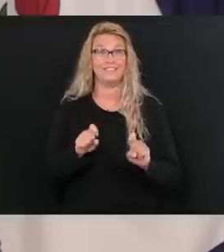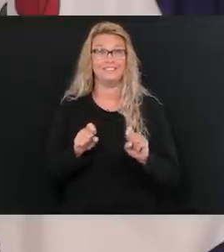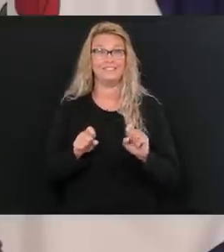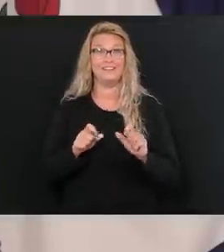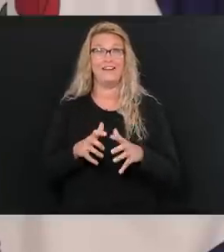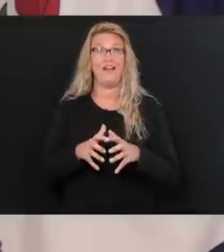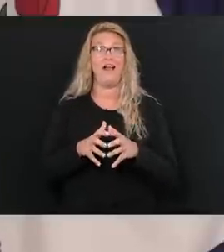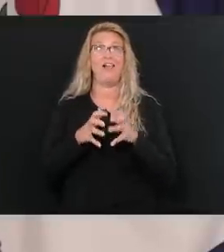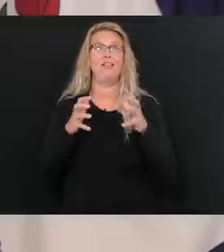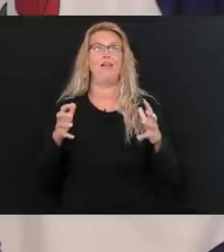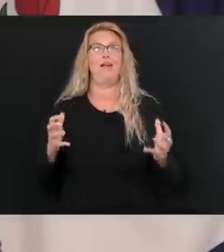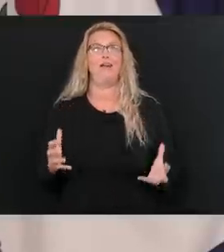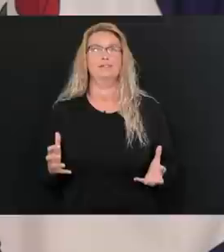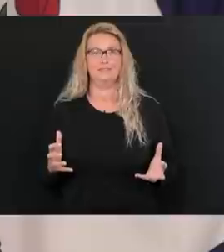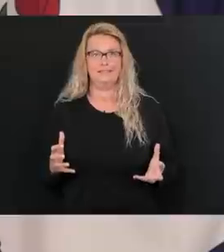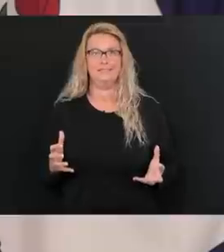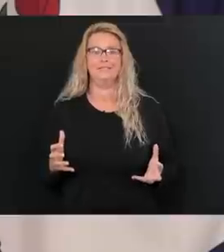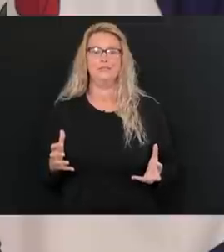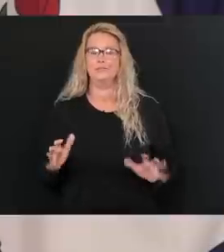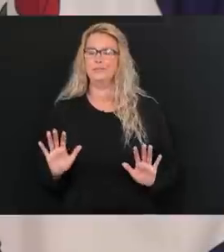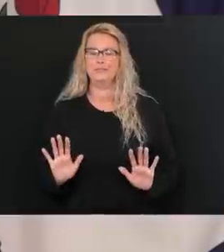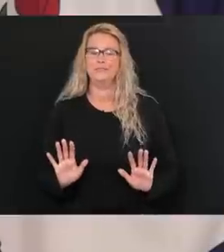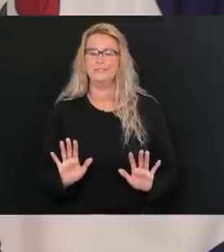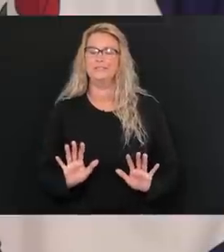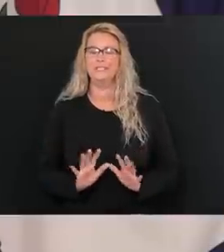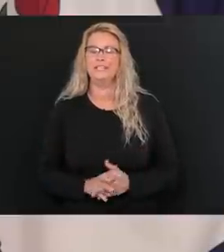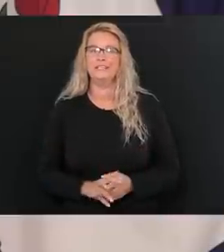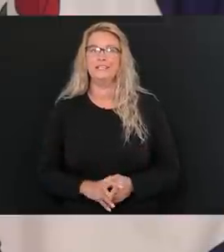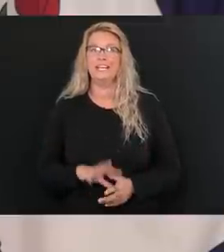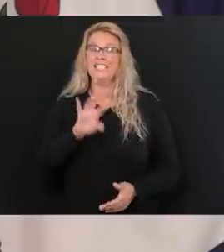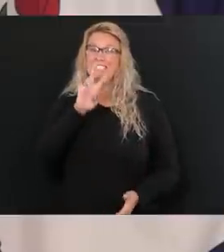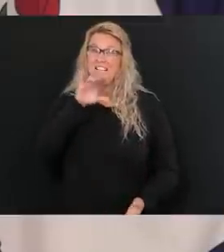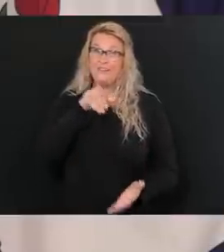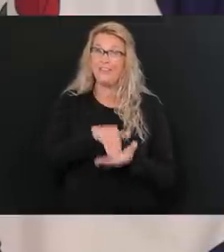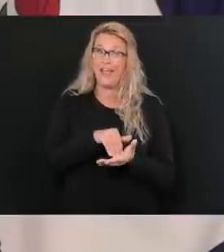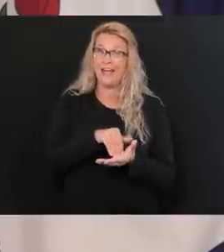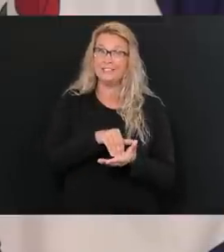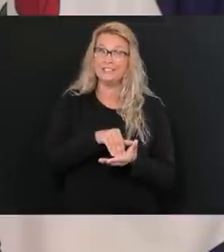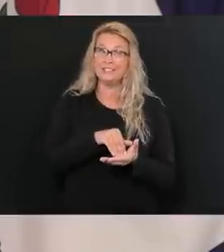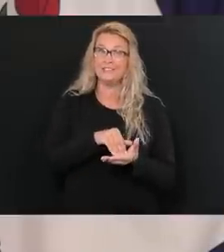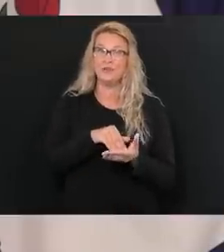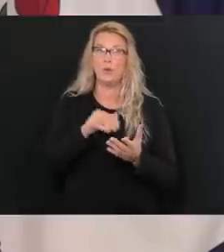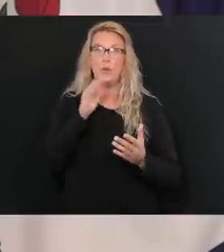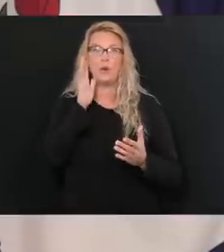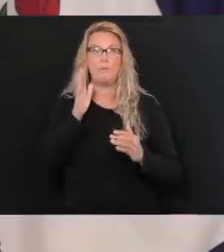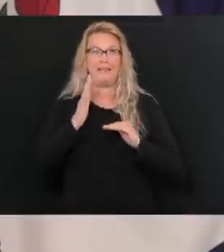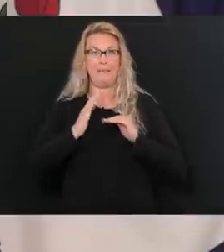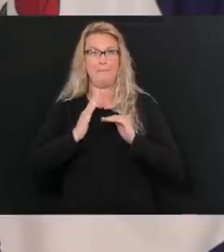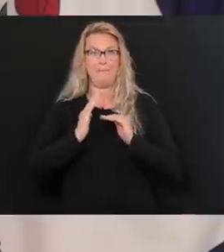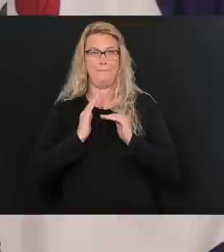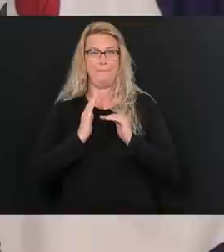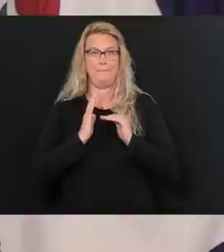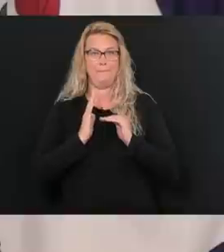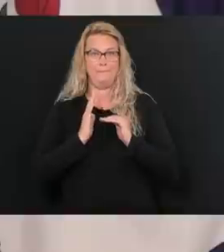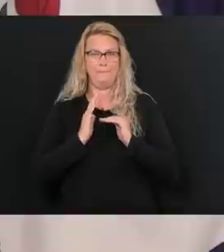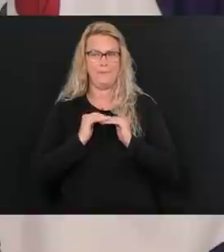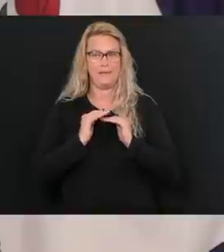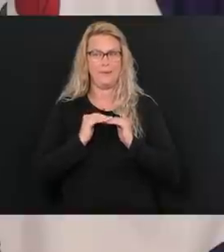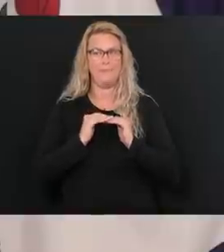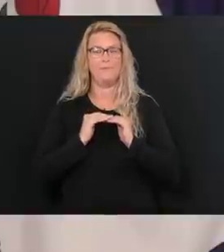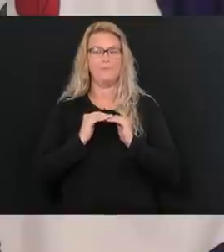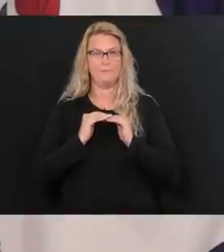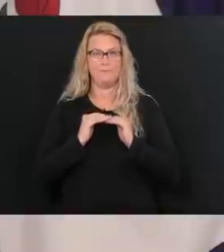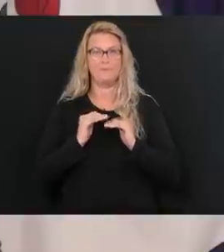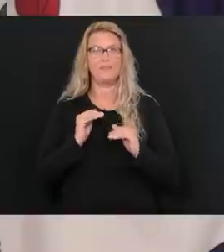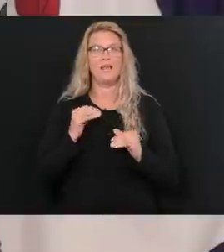significant, but, and, and, 7,000 would be the minimum. And, and to